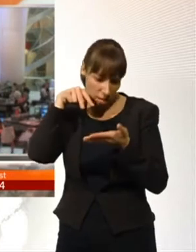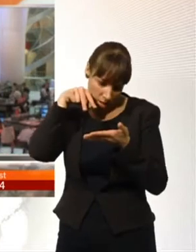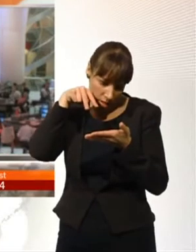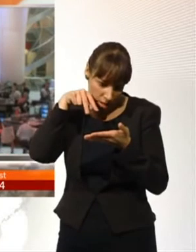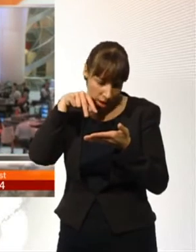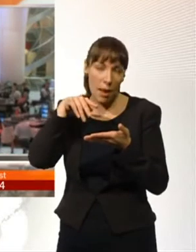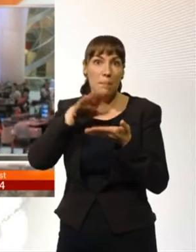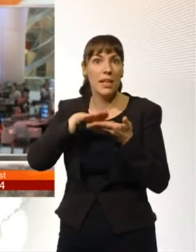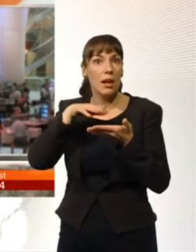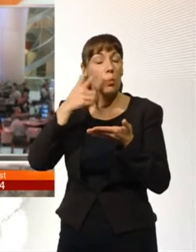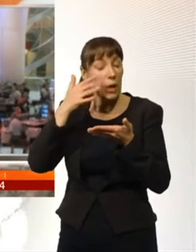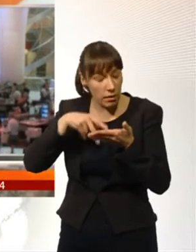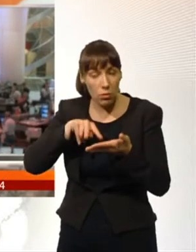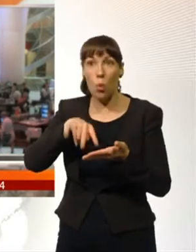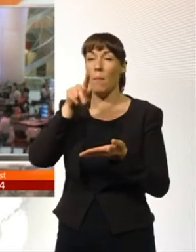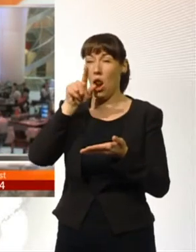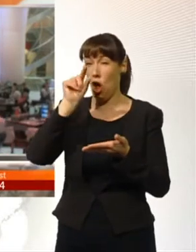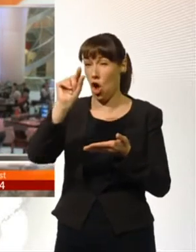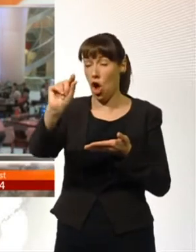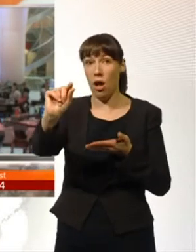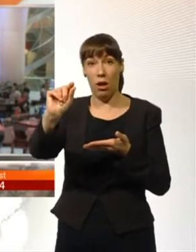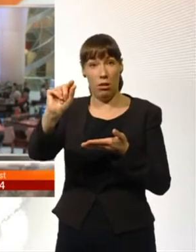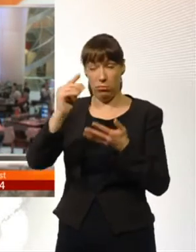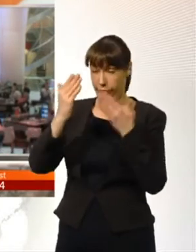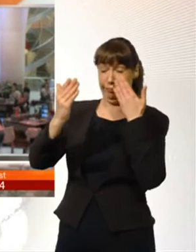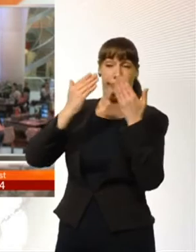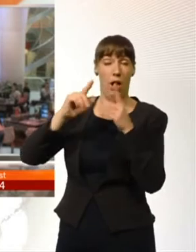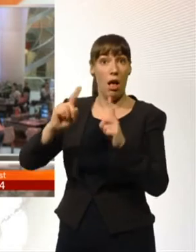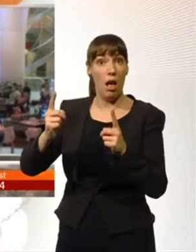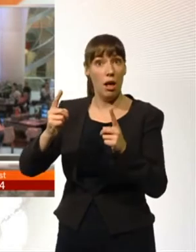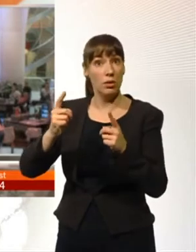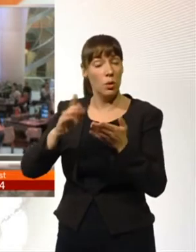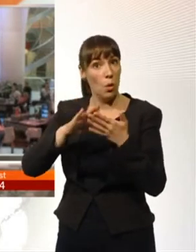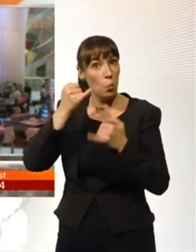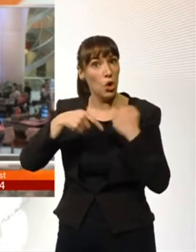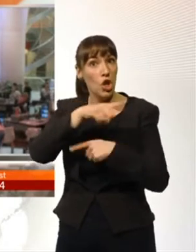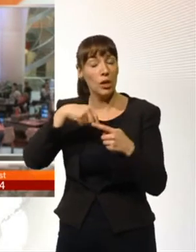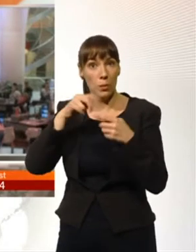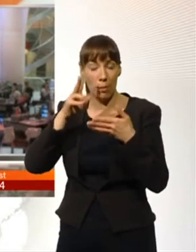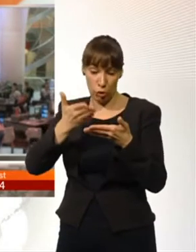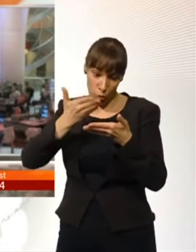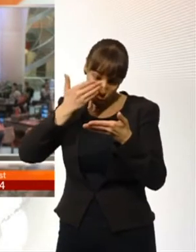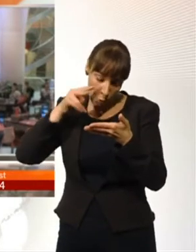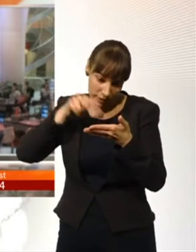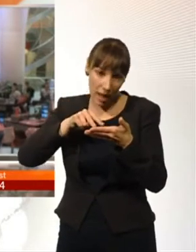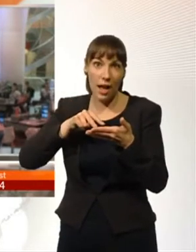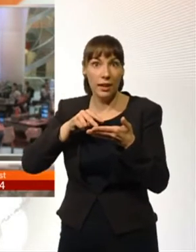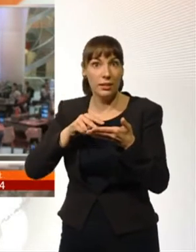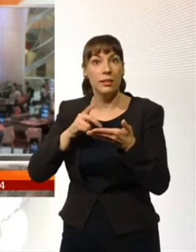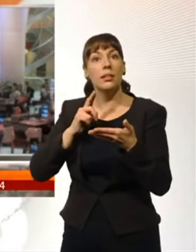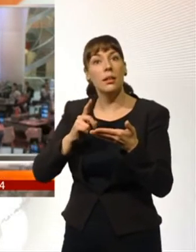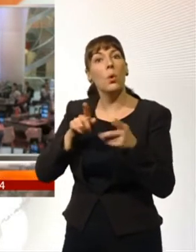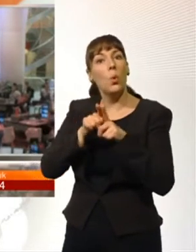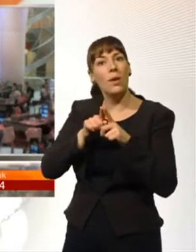distance. And that actually means that we become more short-sighted more quickly. But in terms of short-sightedness, in terms of family